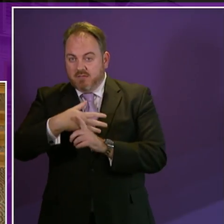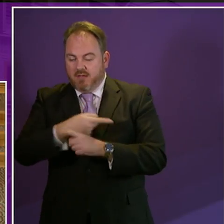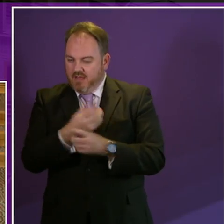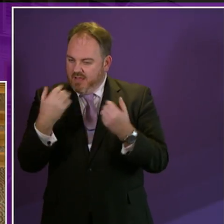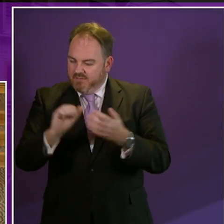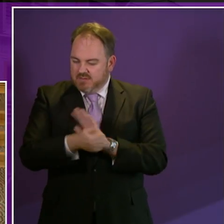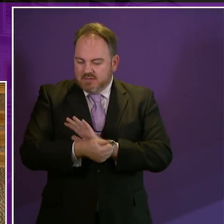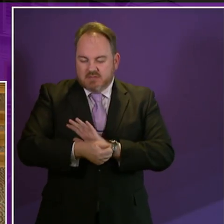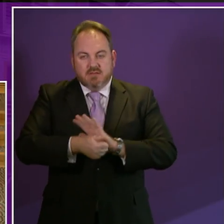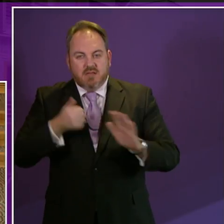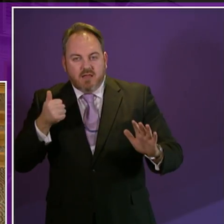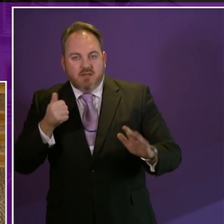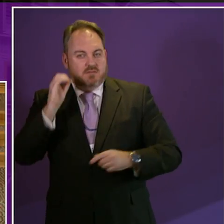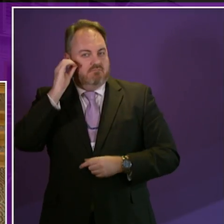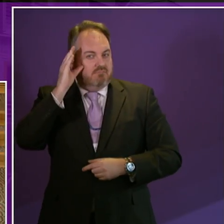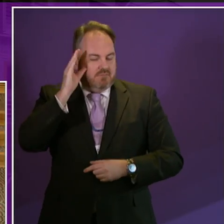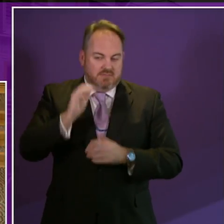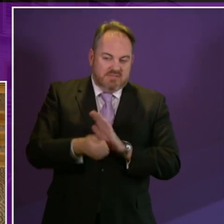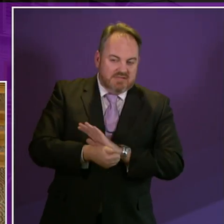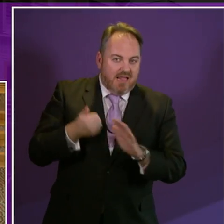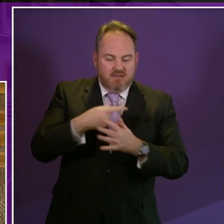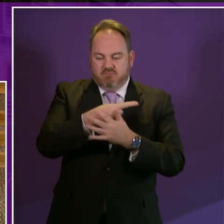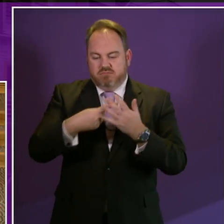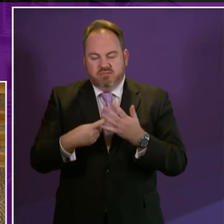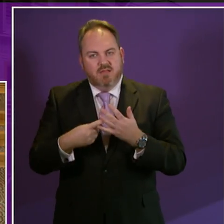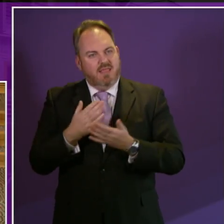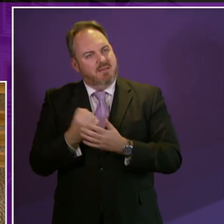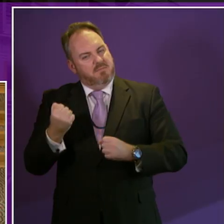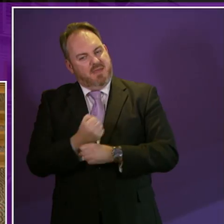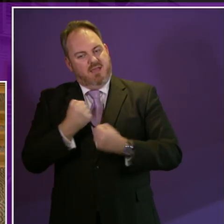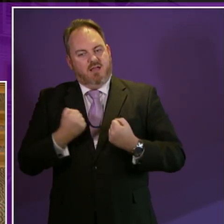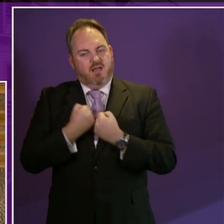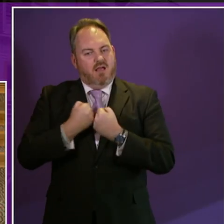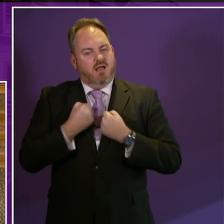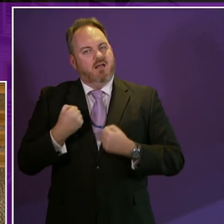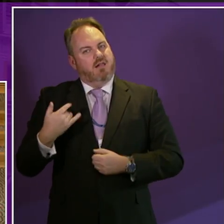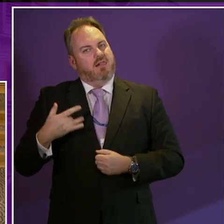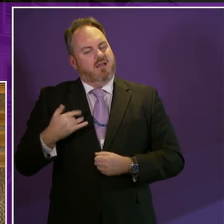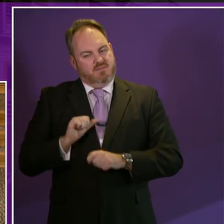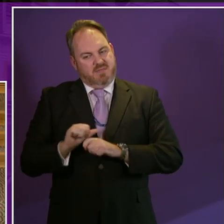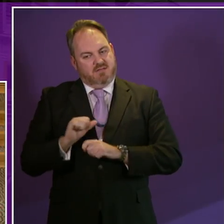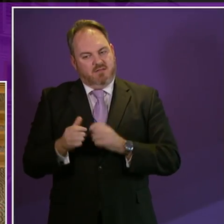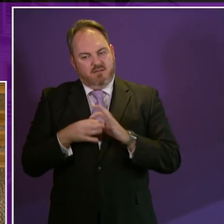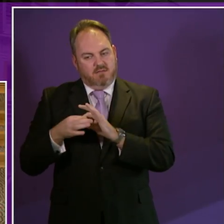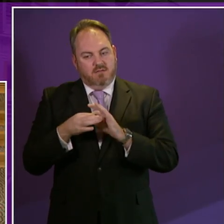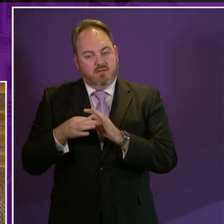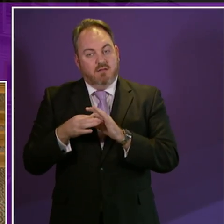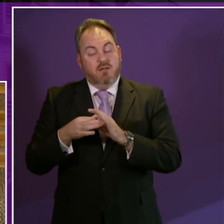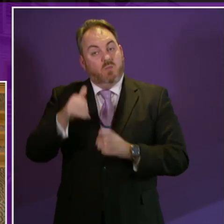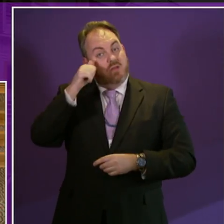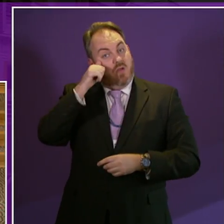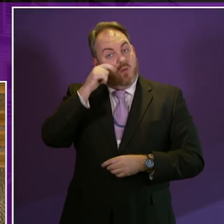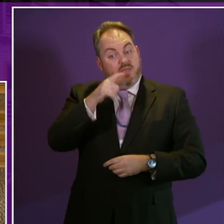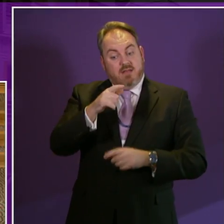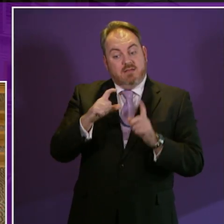adding richness to our lives. Now 2016 is the 20th anniversary of the Disability Discrimination Act but for many